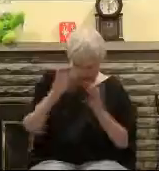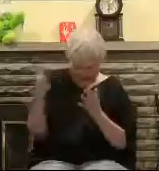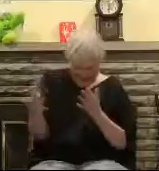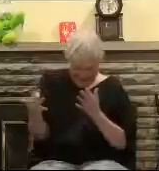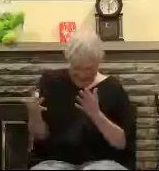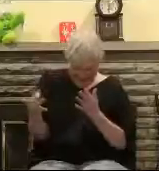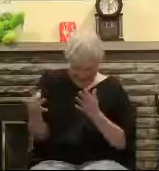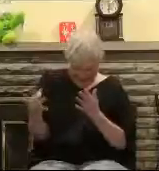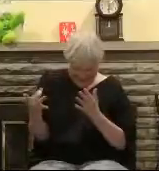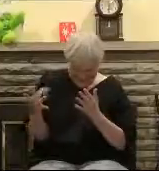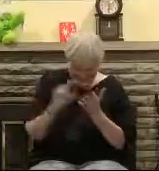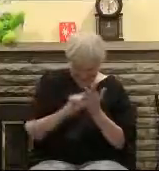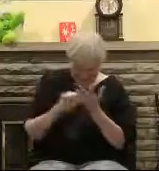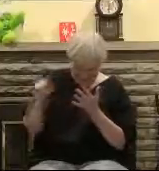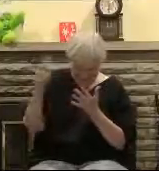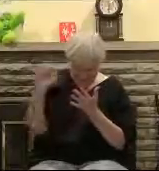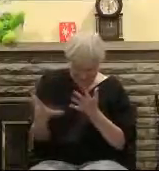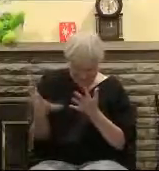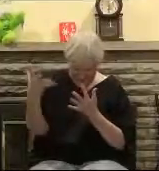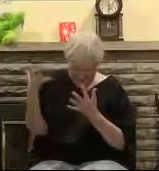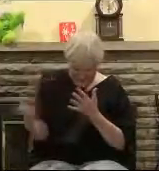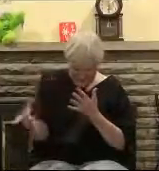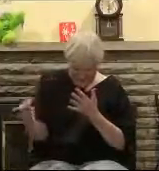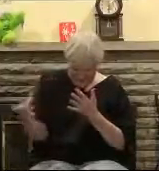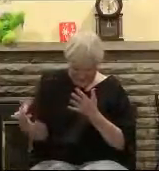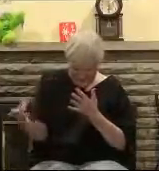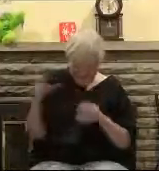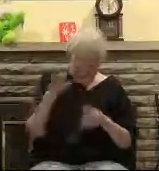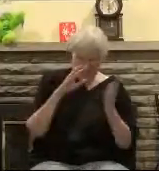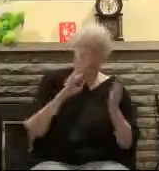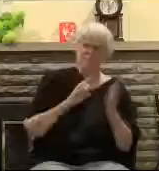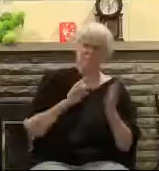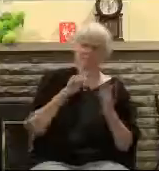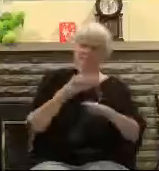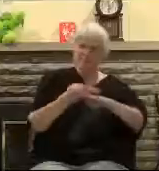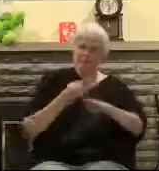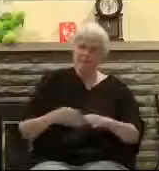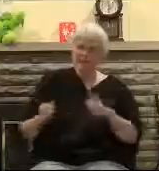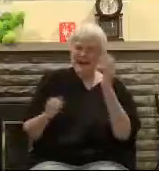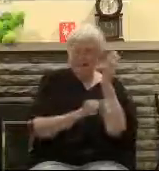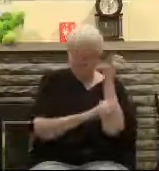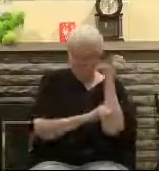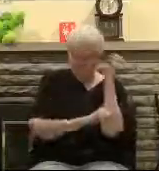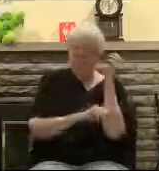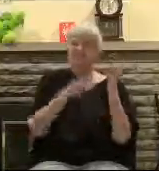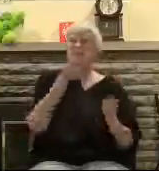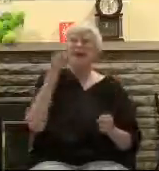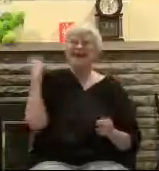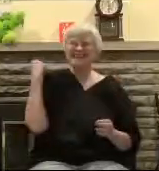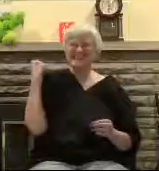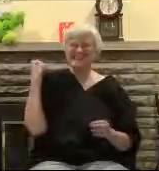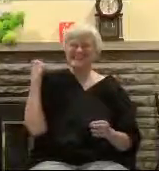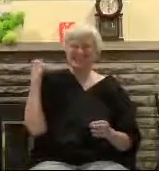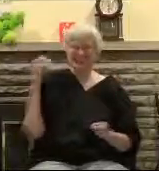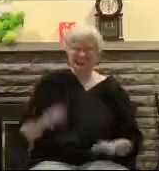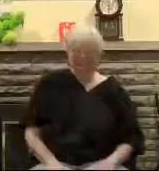Jesus was being pressed by the Pharisees and he said Verily, verily I say unto you before Abraham